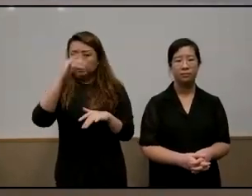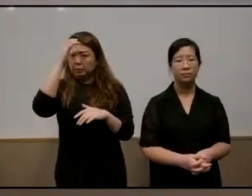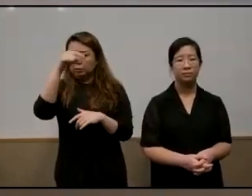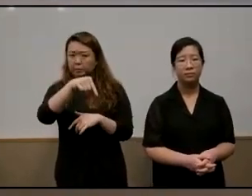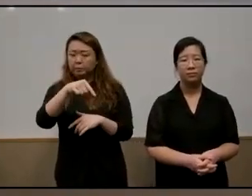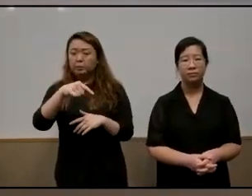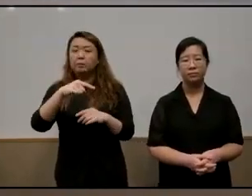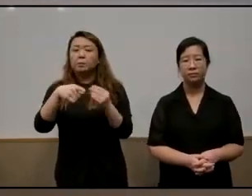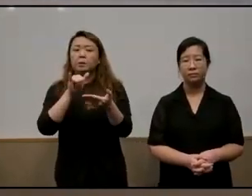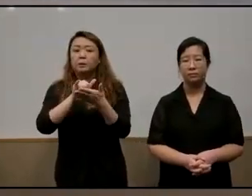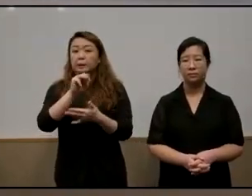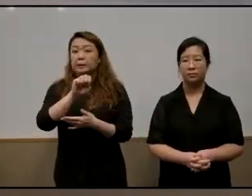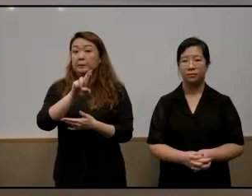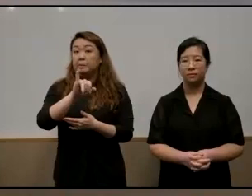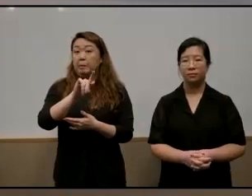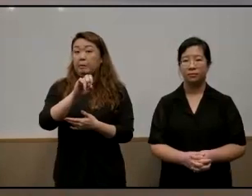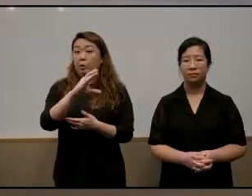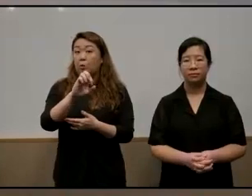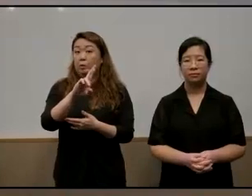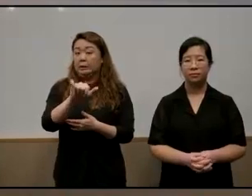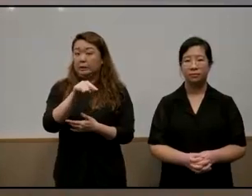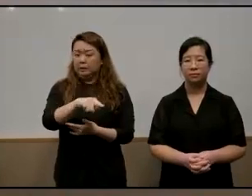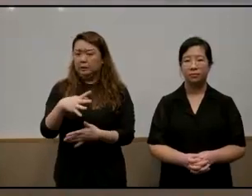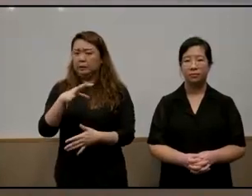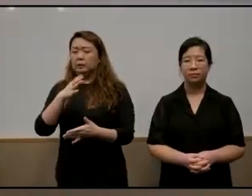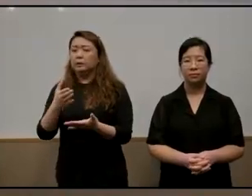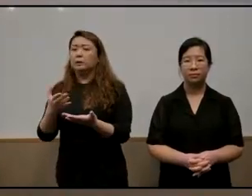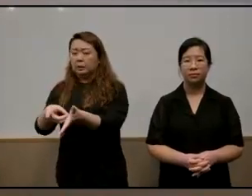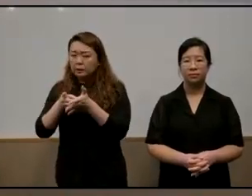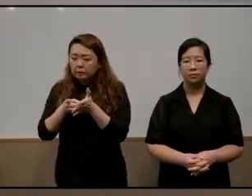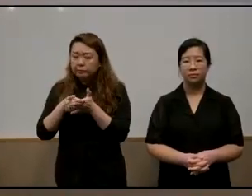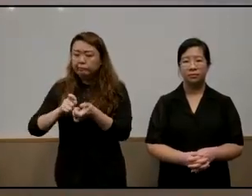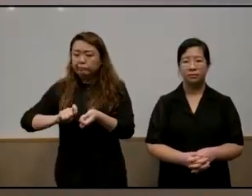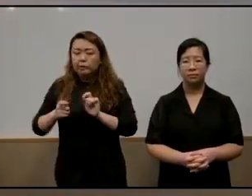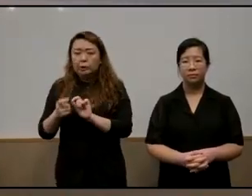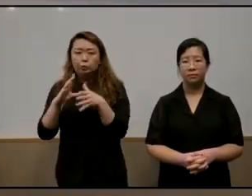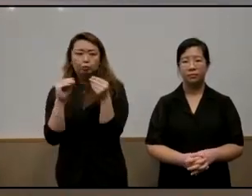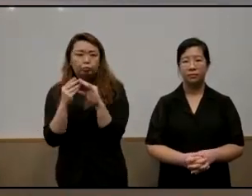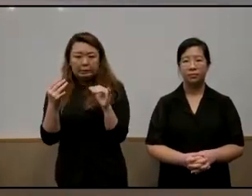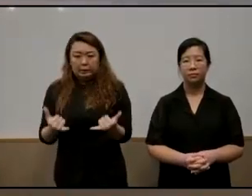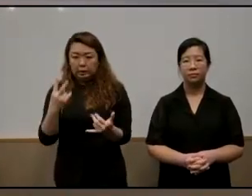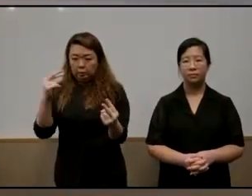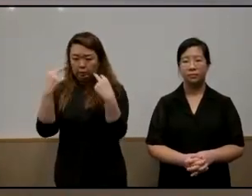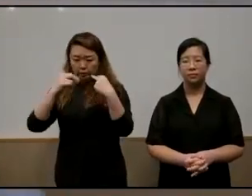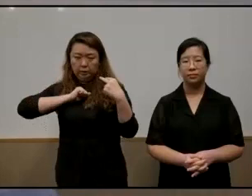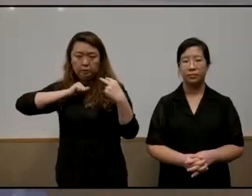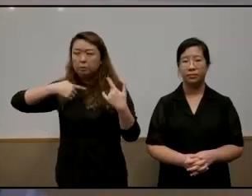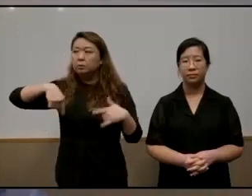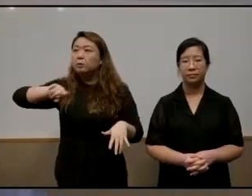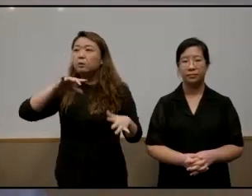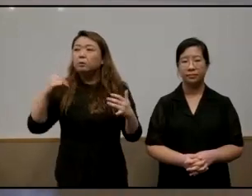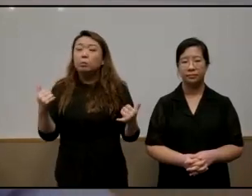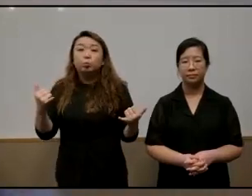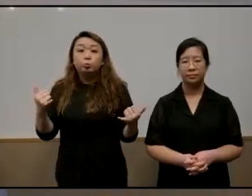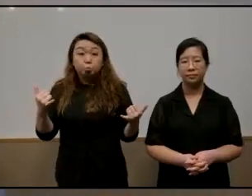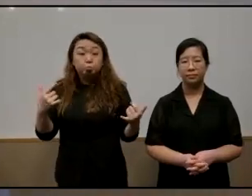meritocracy of deservedness changed the narrative where singapore now we see ourselves and we say you know